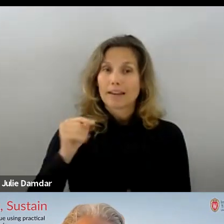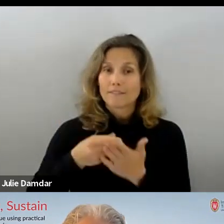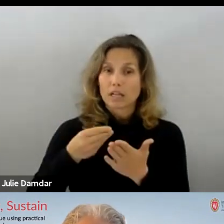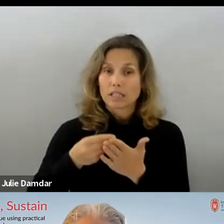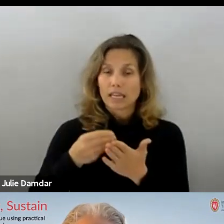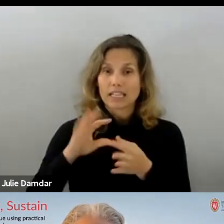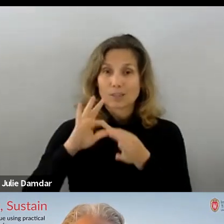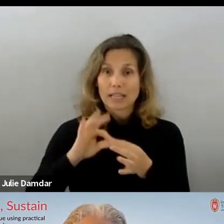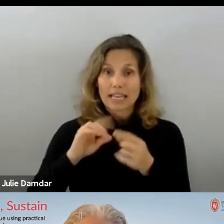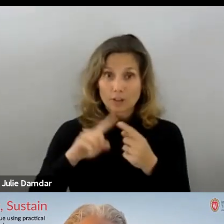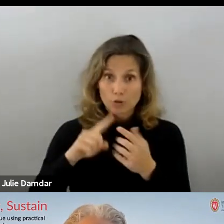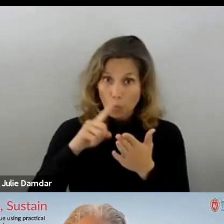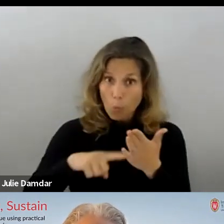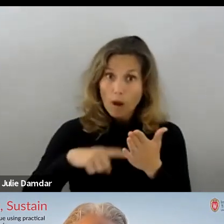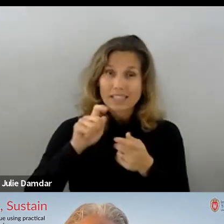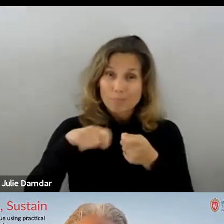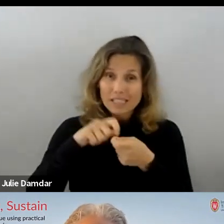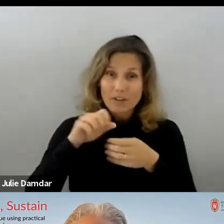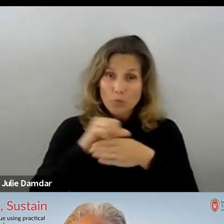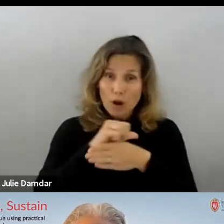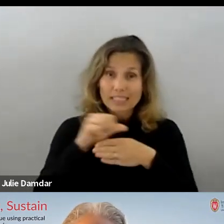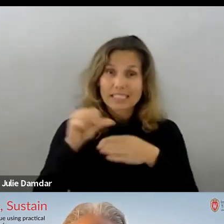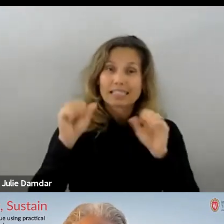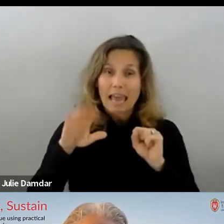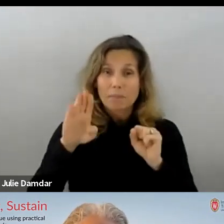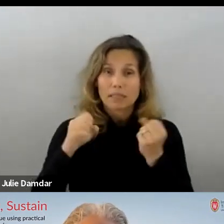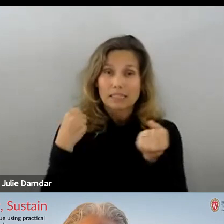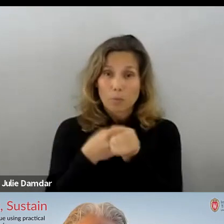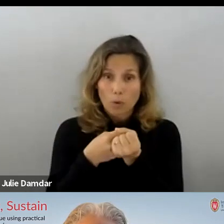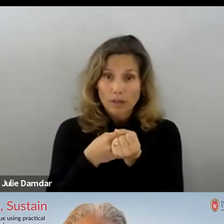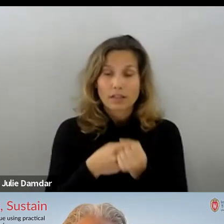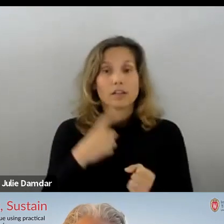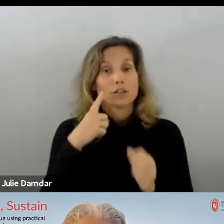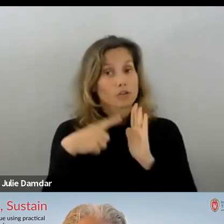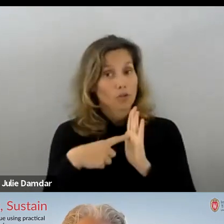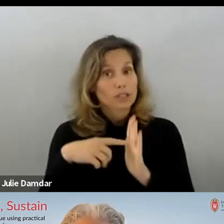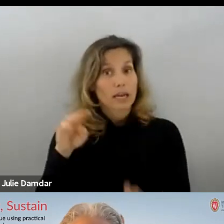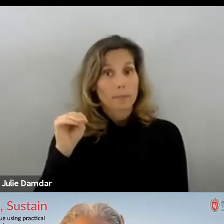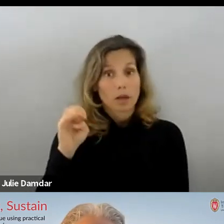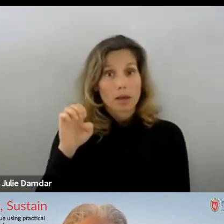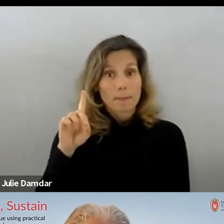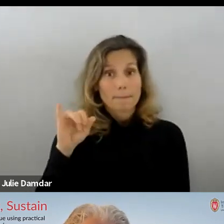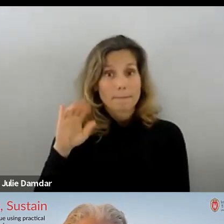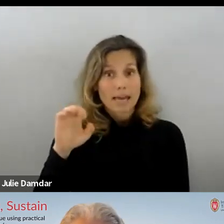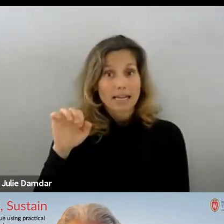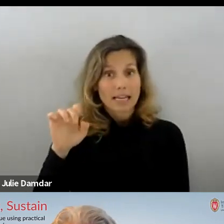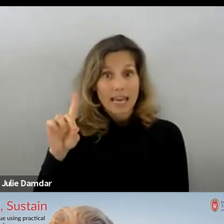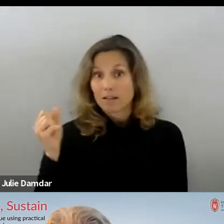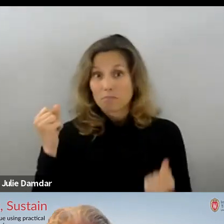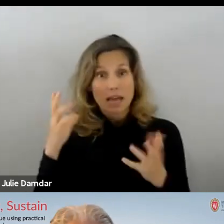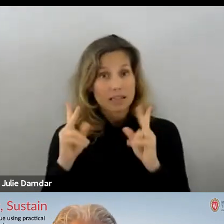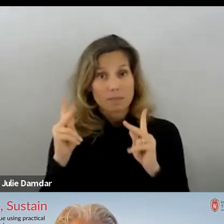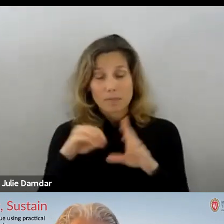can be supported. So when you think about Medicaid funding, for example, which many of our clients in addiction services